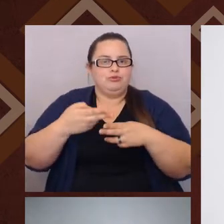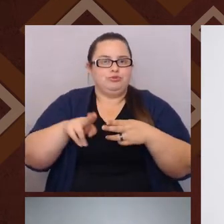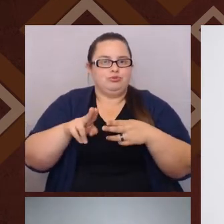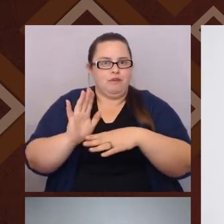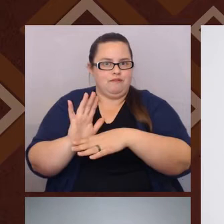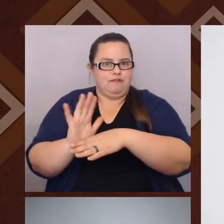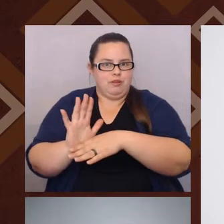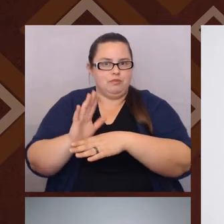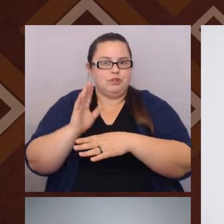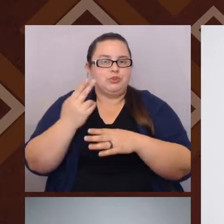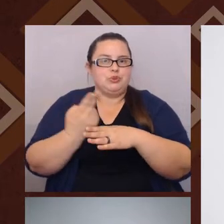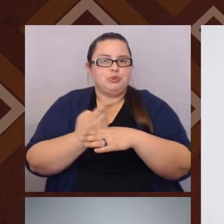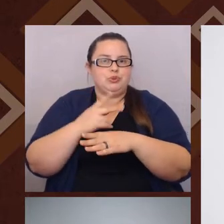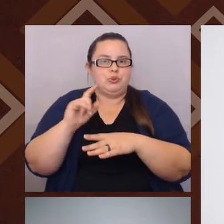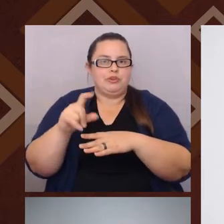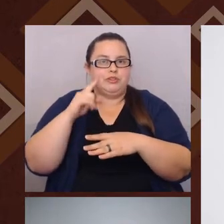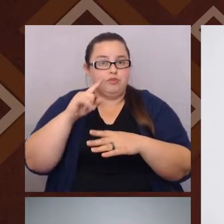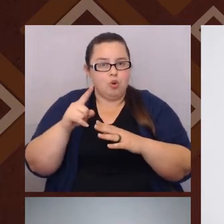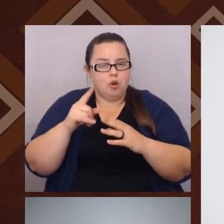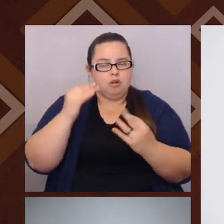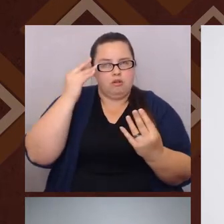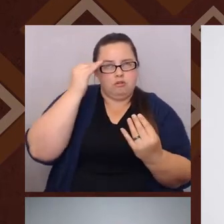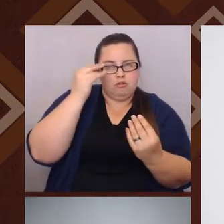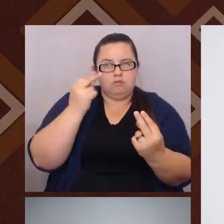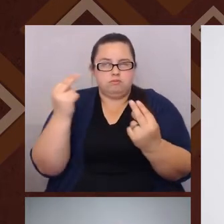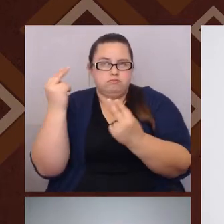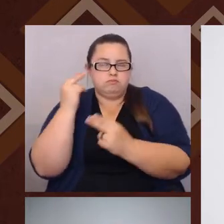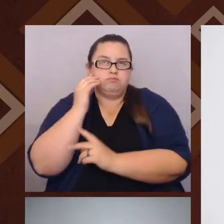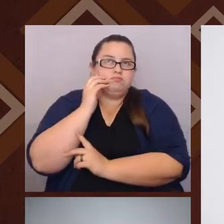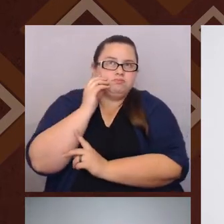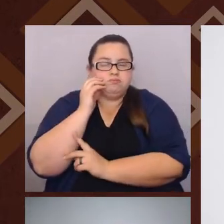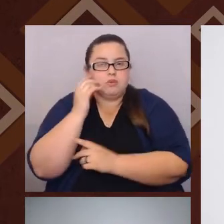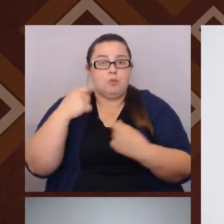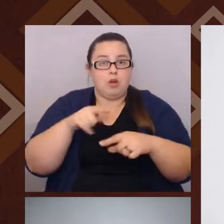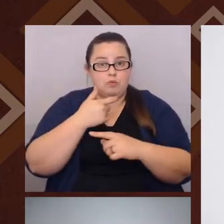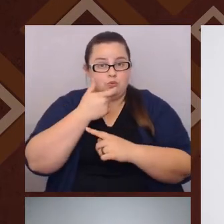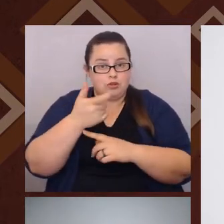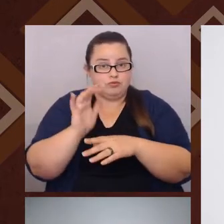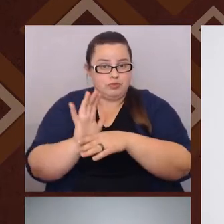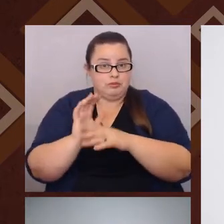these questions to reflect on, reflect with, as we're watching the film together.